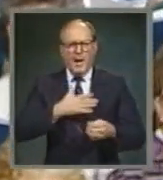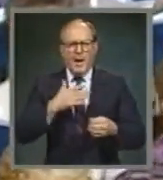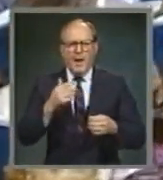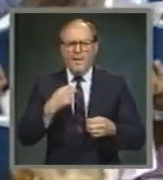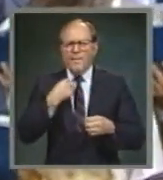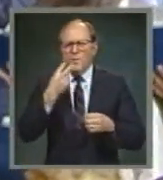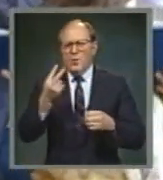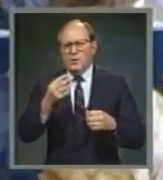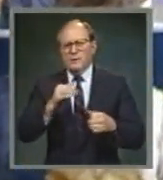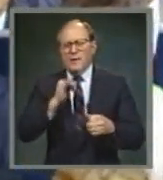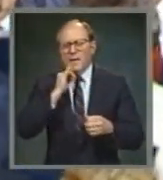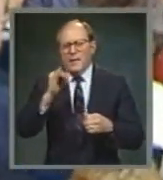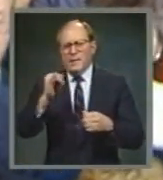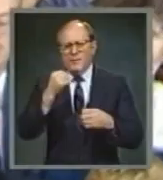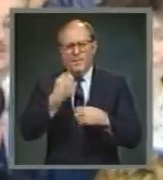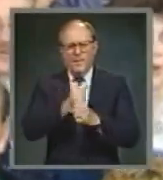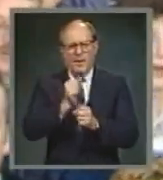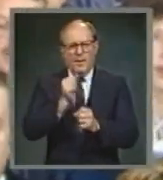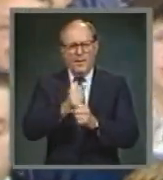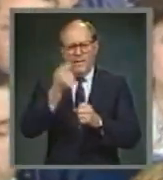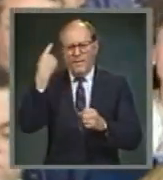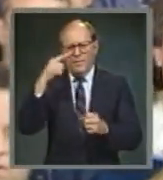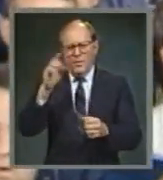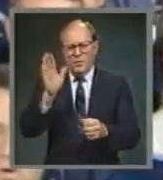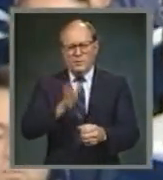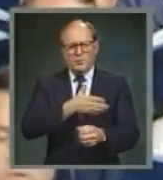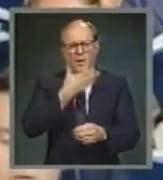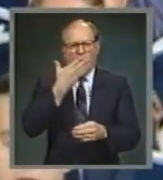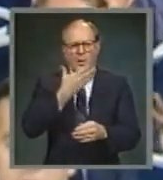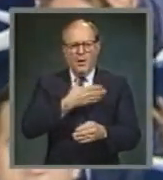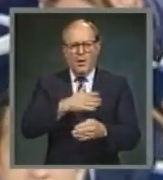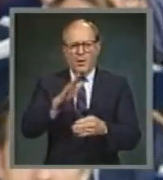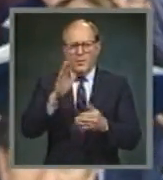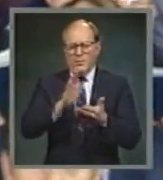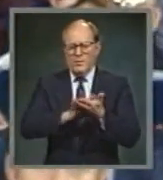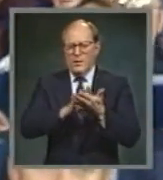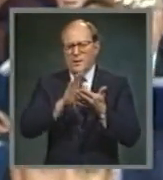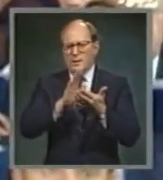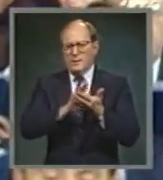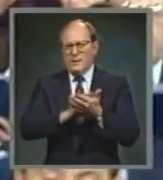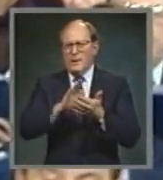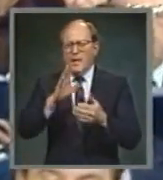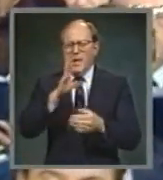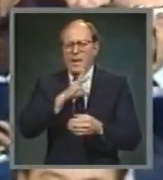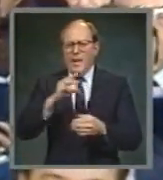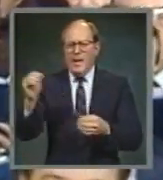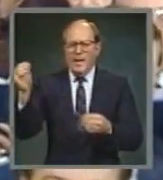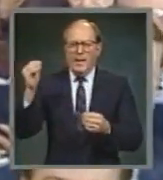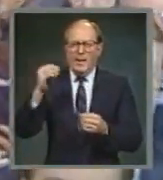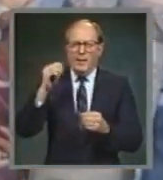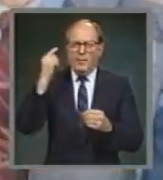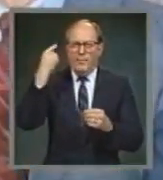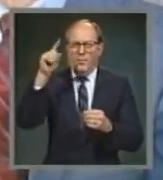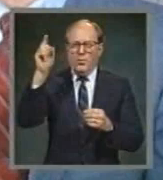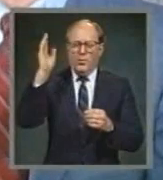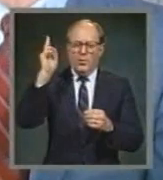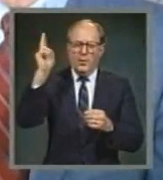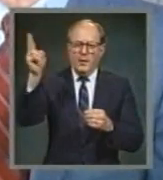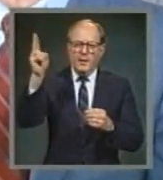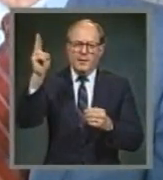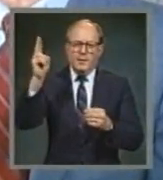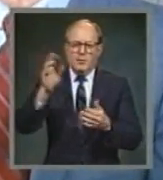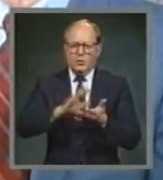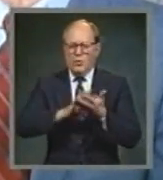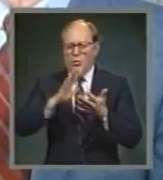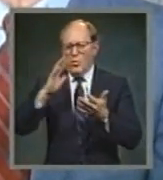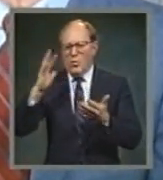lips attuned for praise, and to His